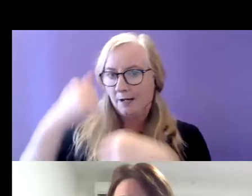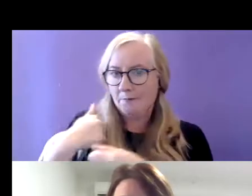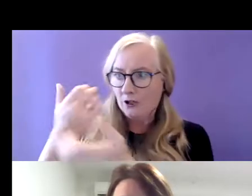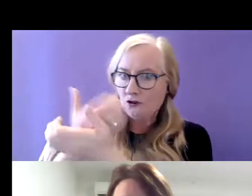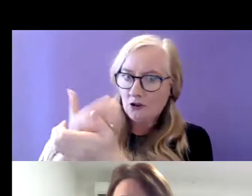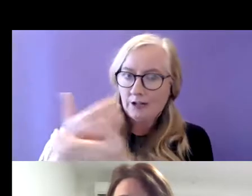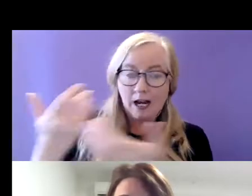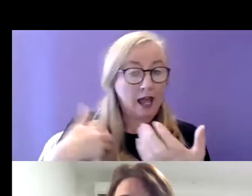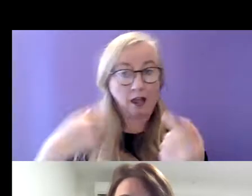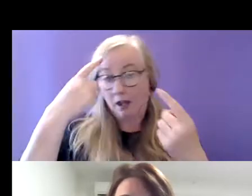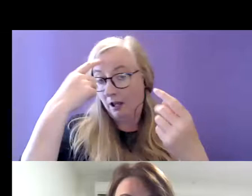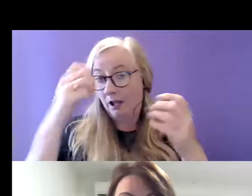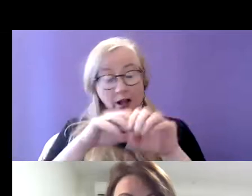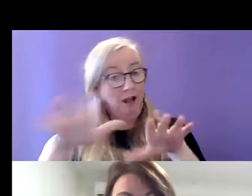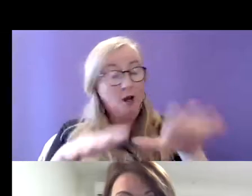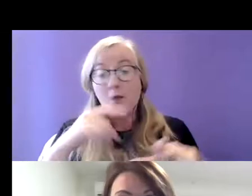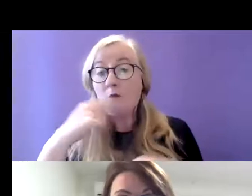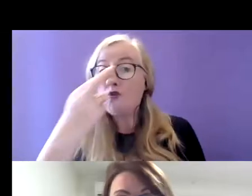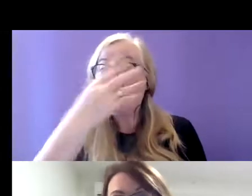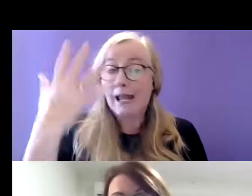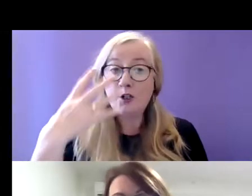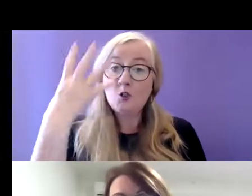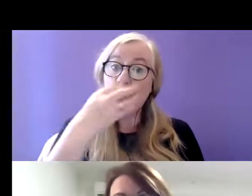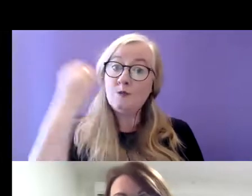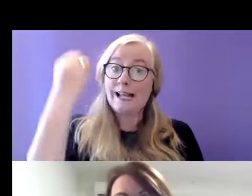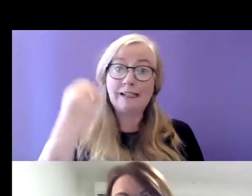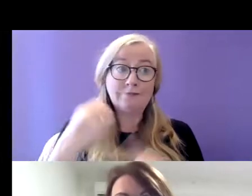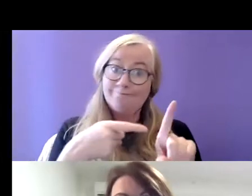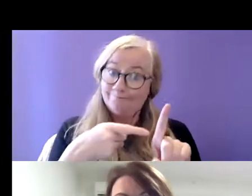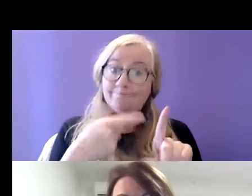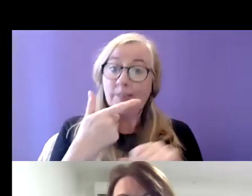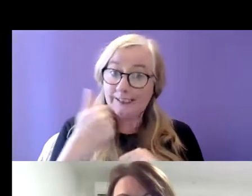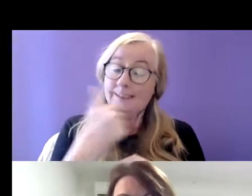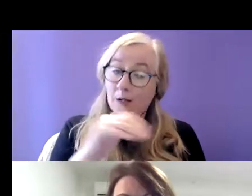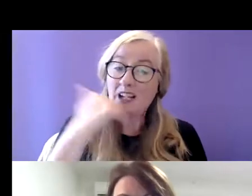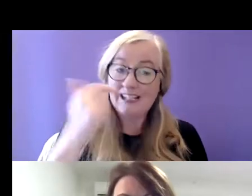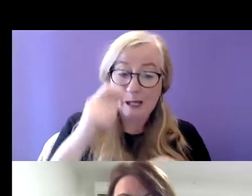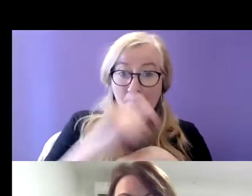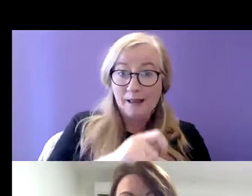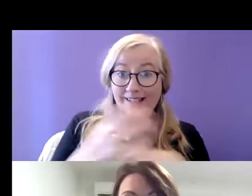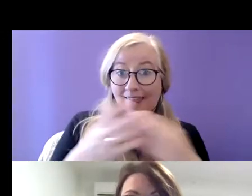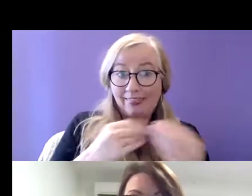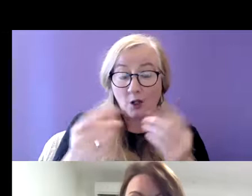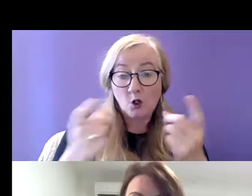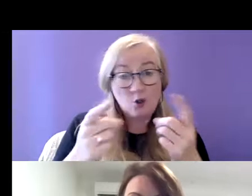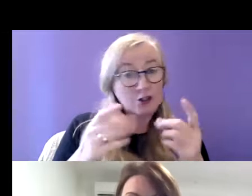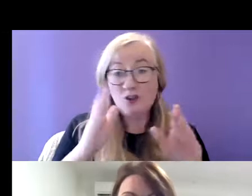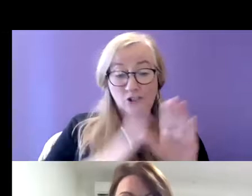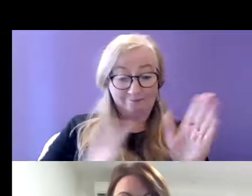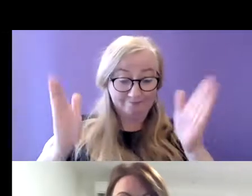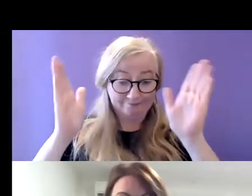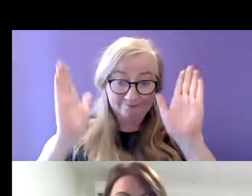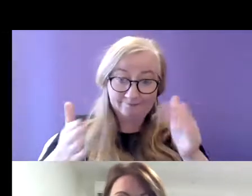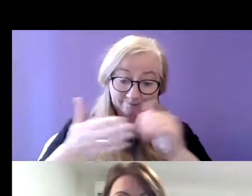losing it. You start to realise that being suicidal is very easy because you think that's the best thing to do is just to end it.